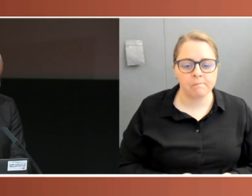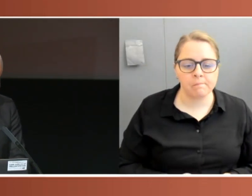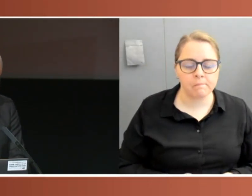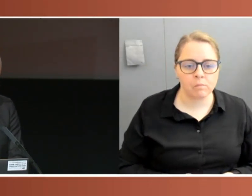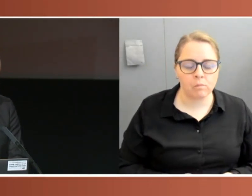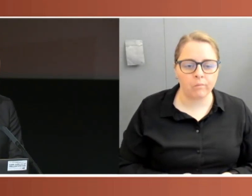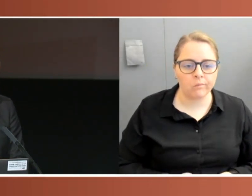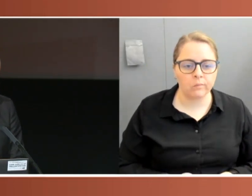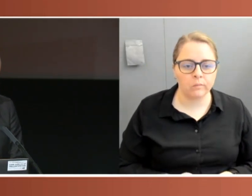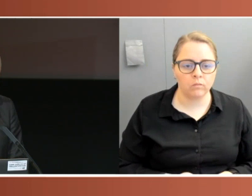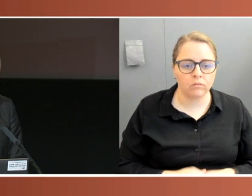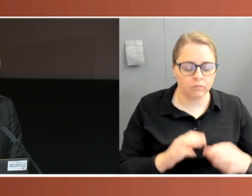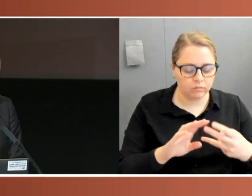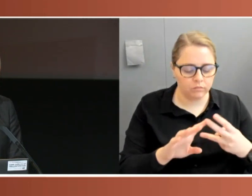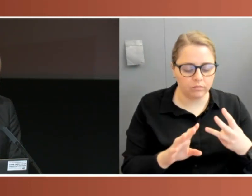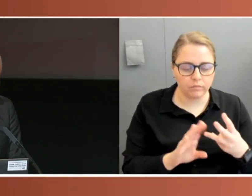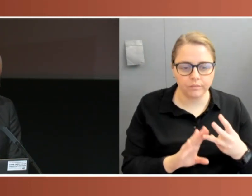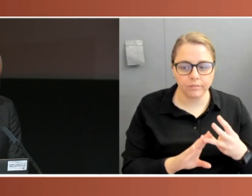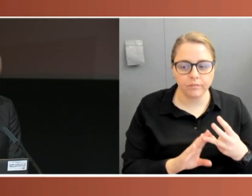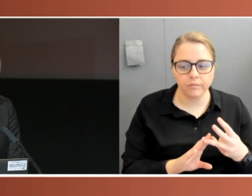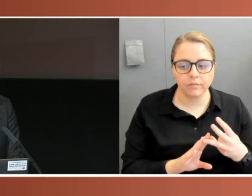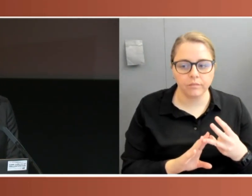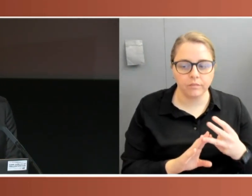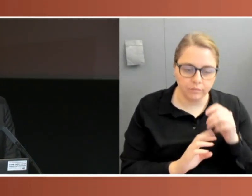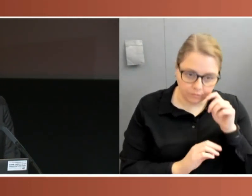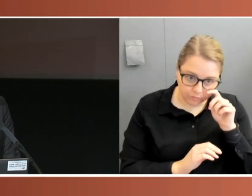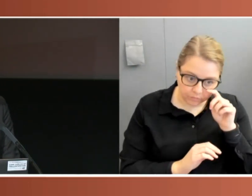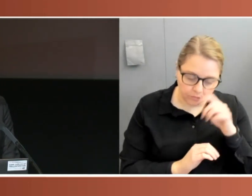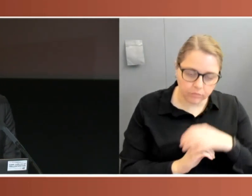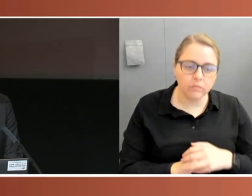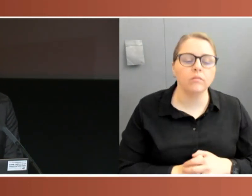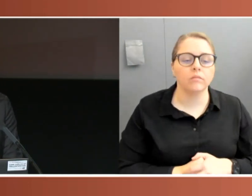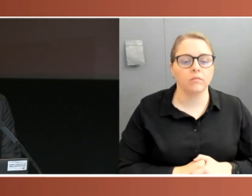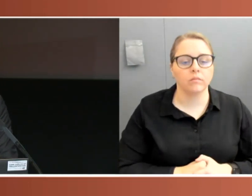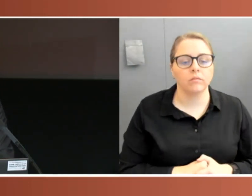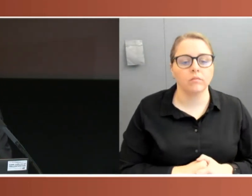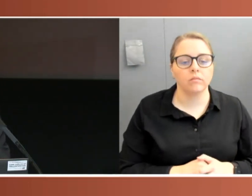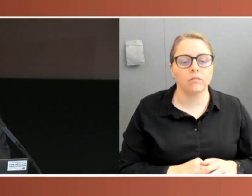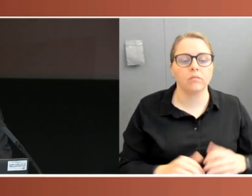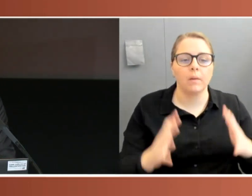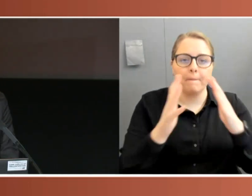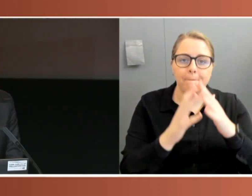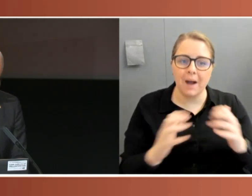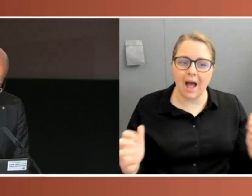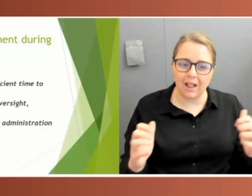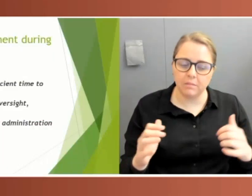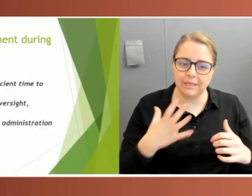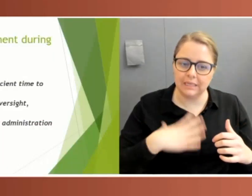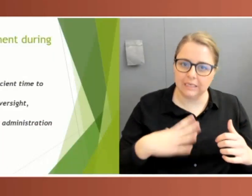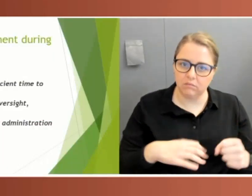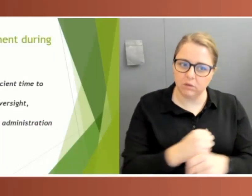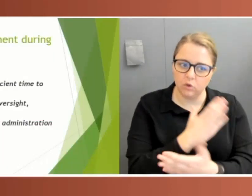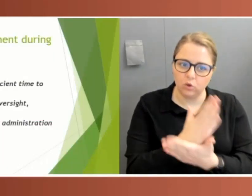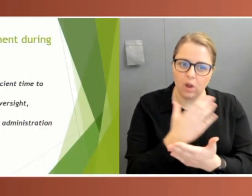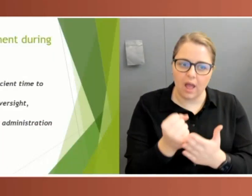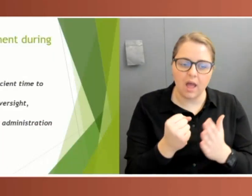The third thing that we will look for, that Harry will measure for, is that parliament needs to maintain legislative oversight, including of